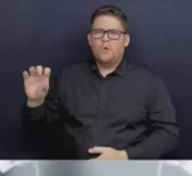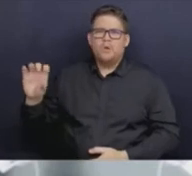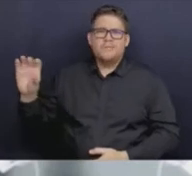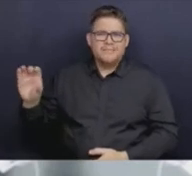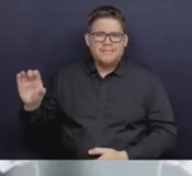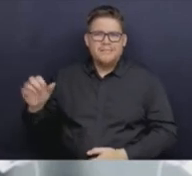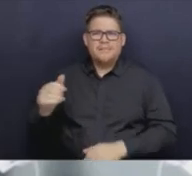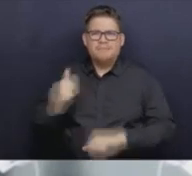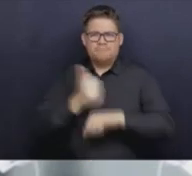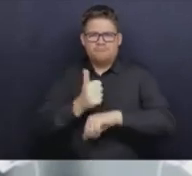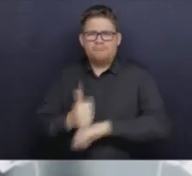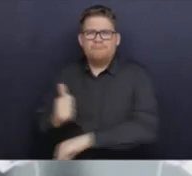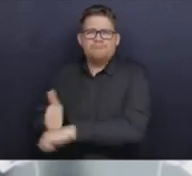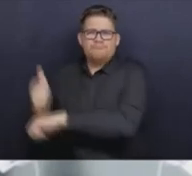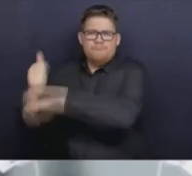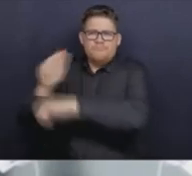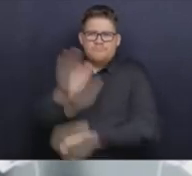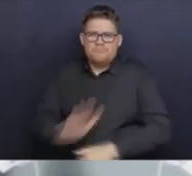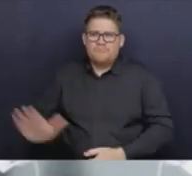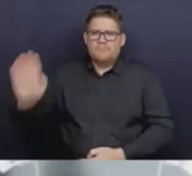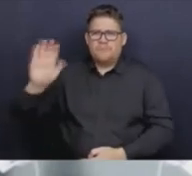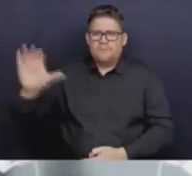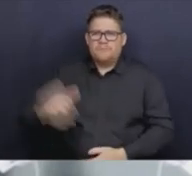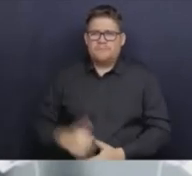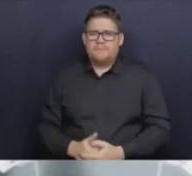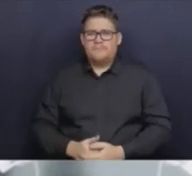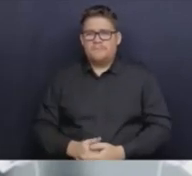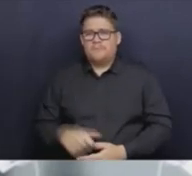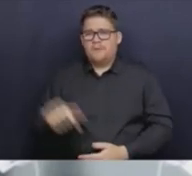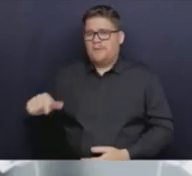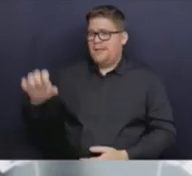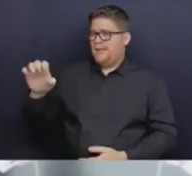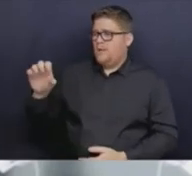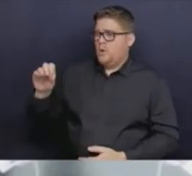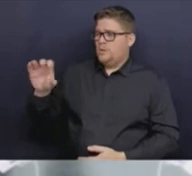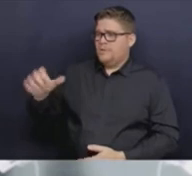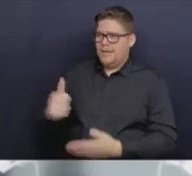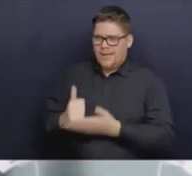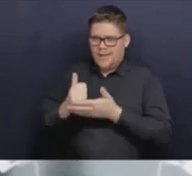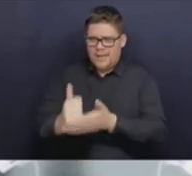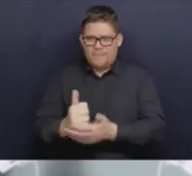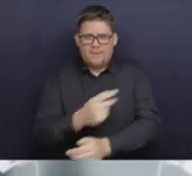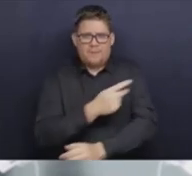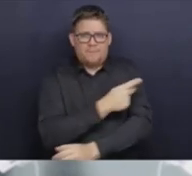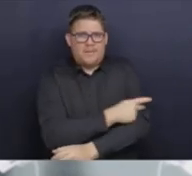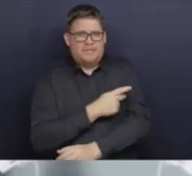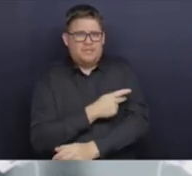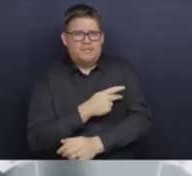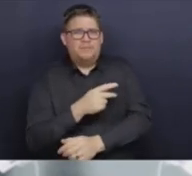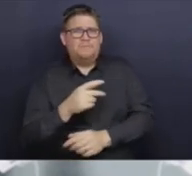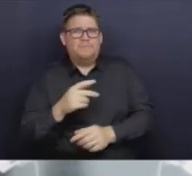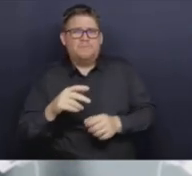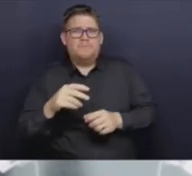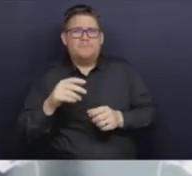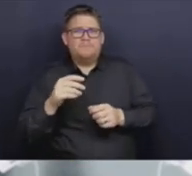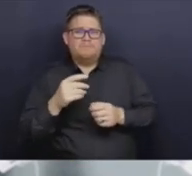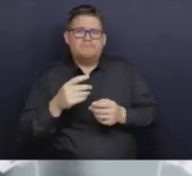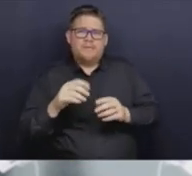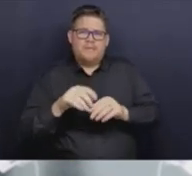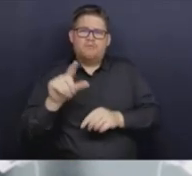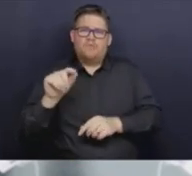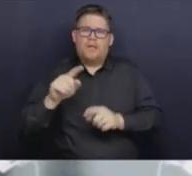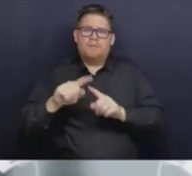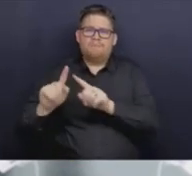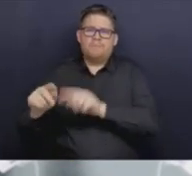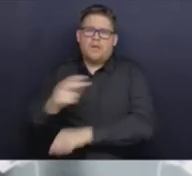enhanced supports for staff and patients at 20 of our hospitals. This proactive test step is taken to ensure